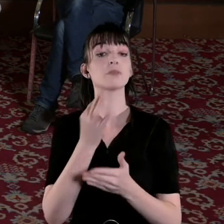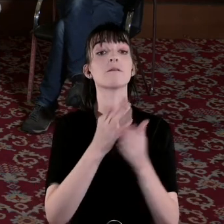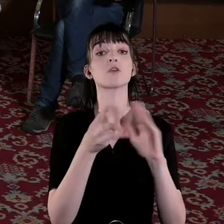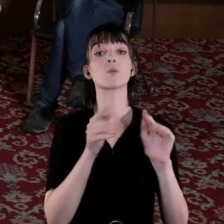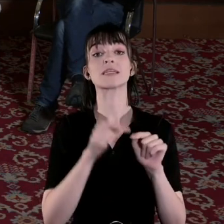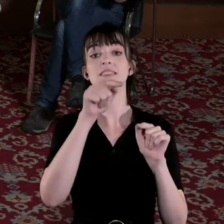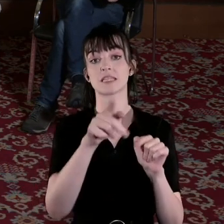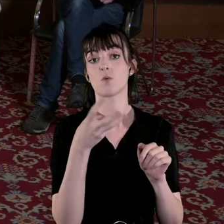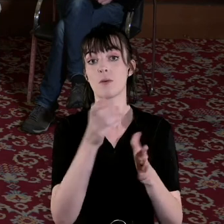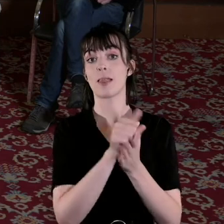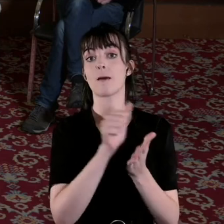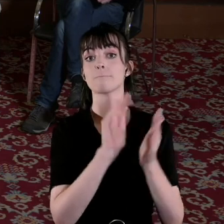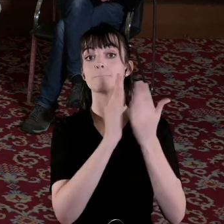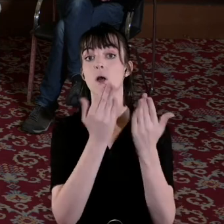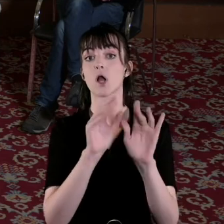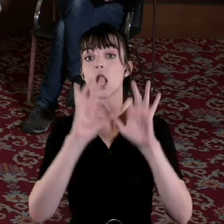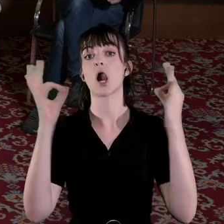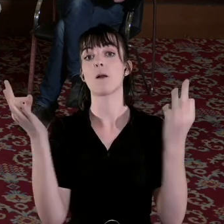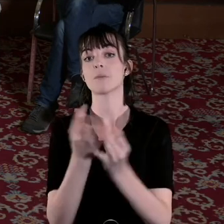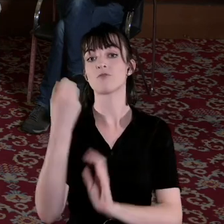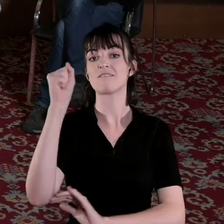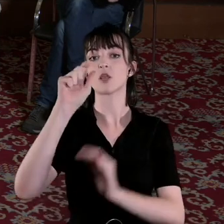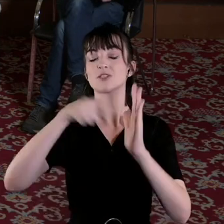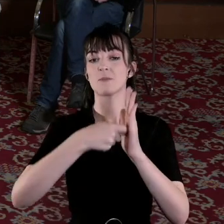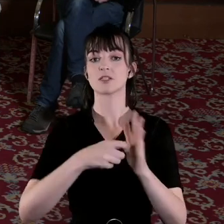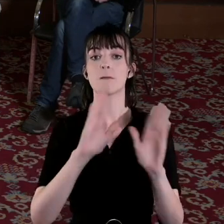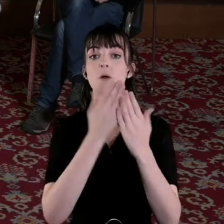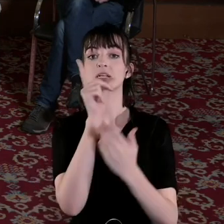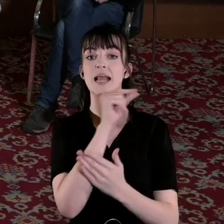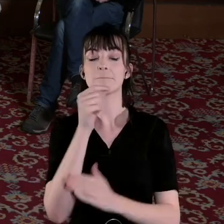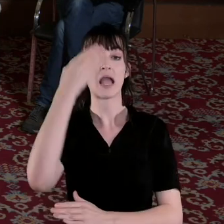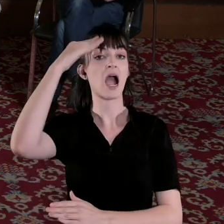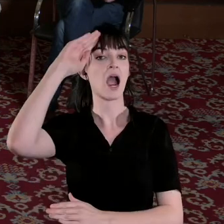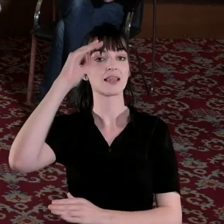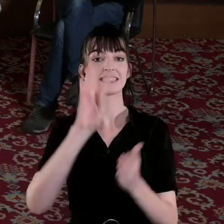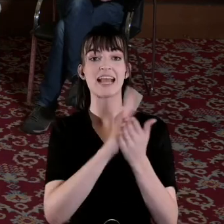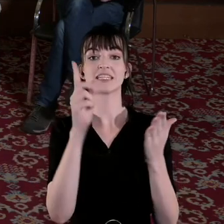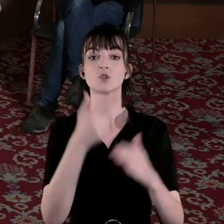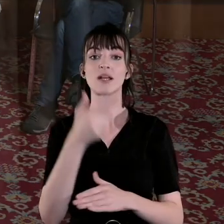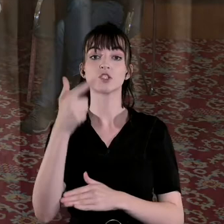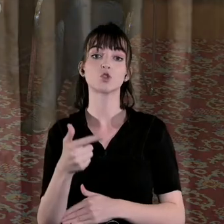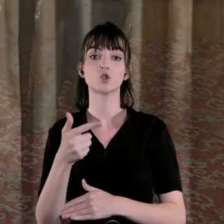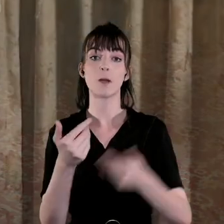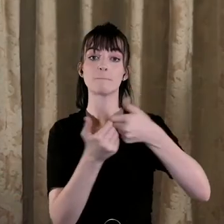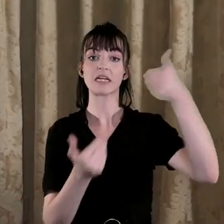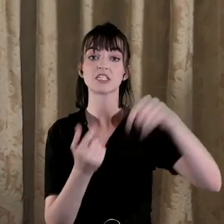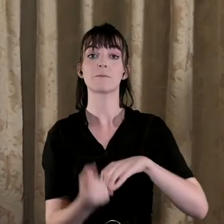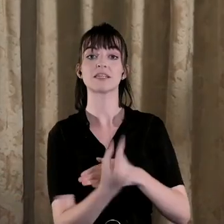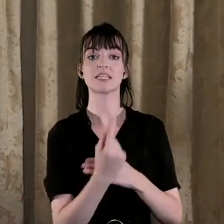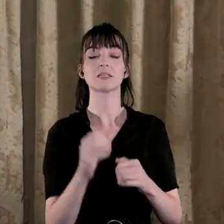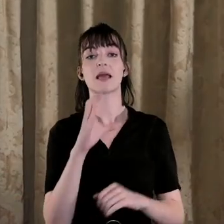it's a product also of our global revolution project a book called Ireland 1922 Partition Independence Civil War